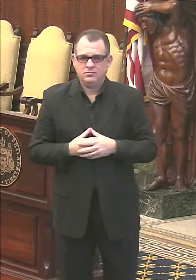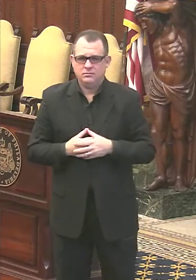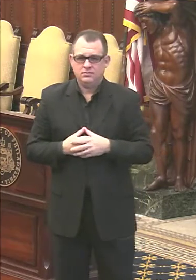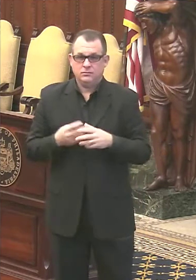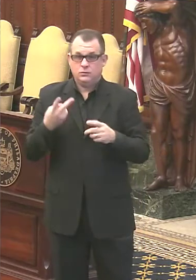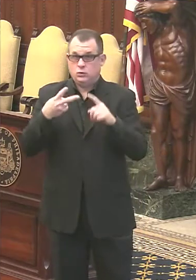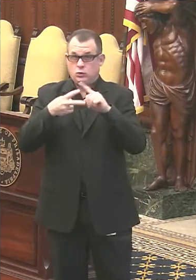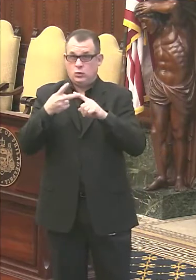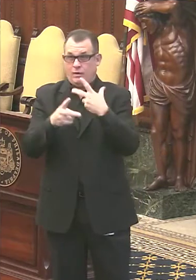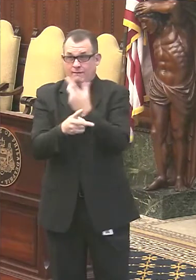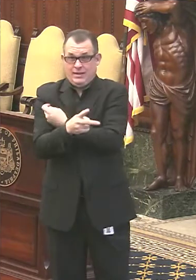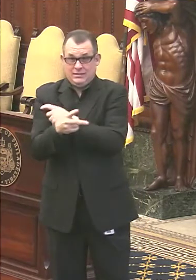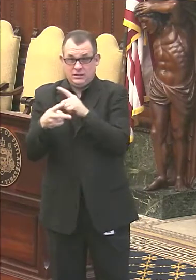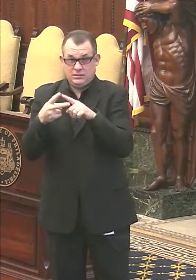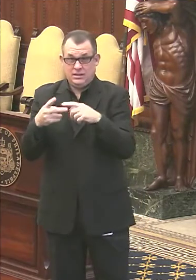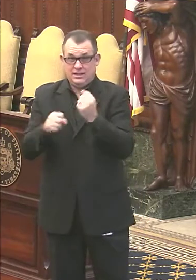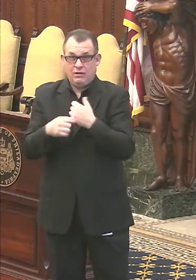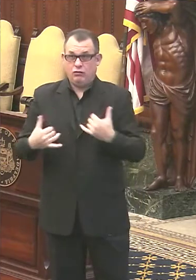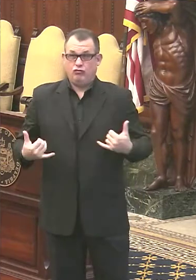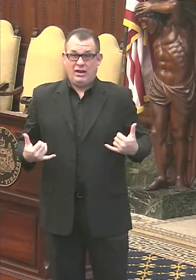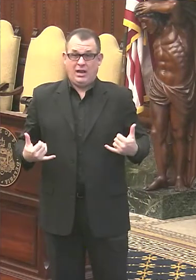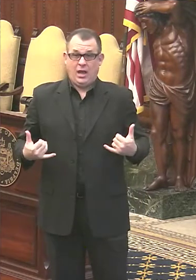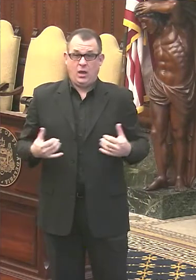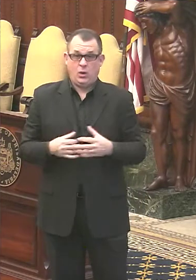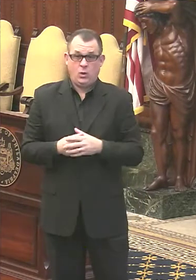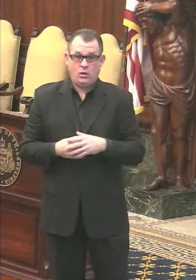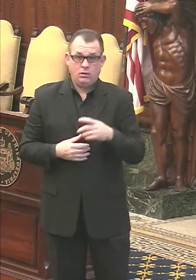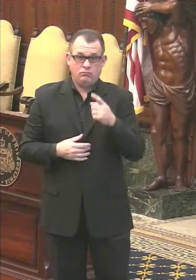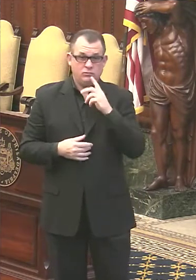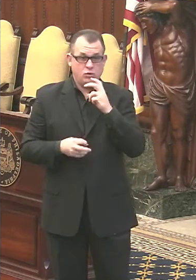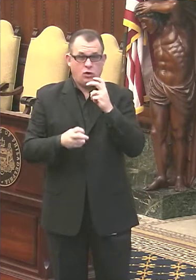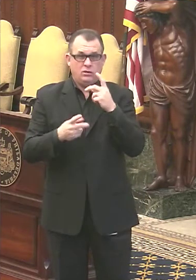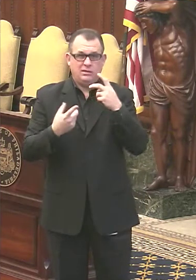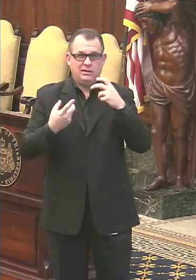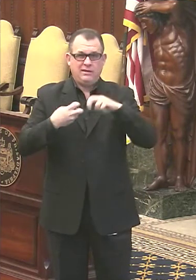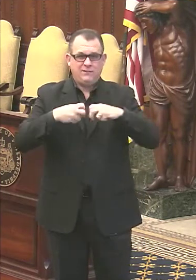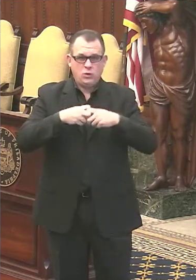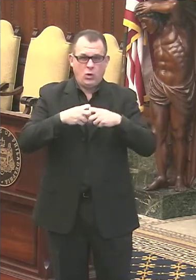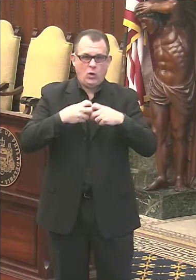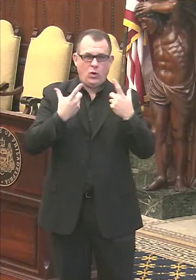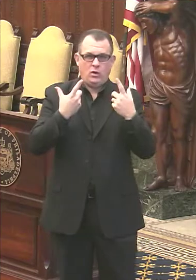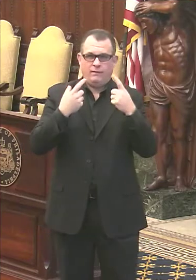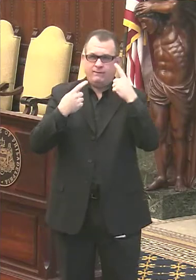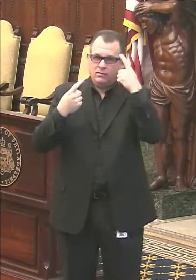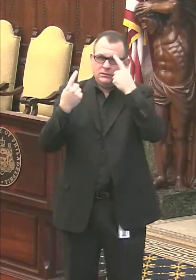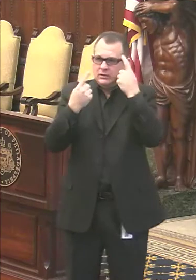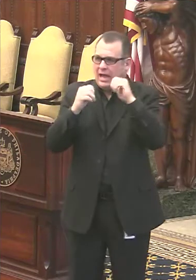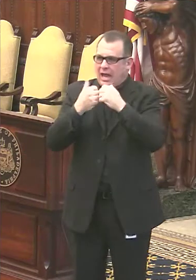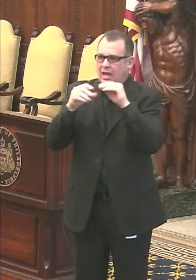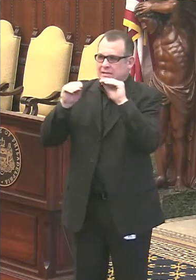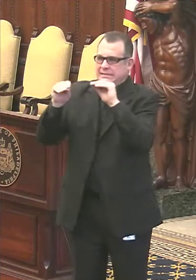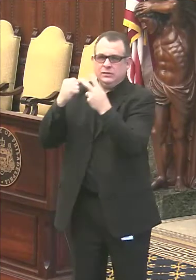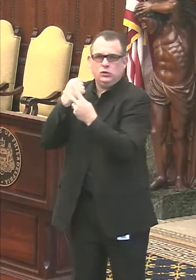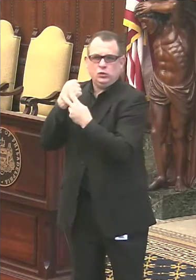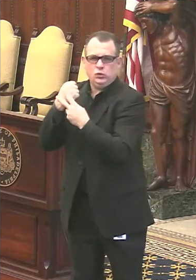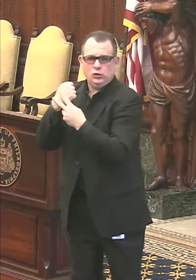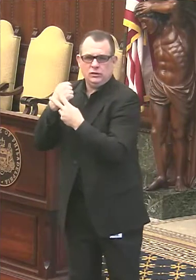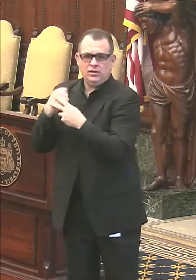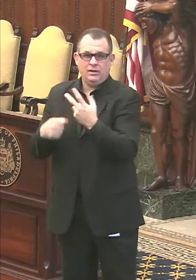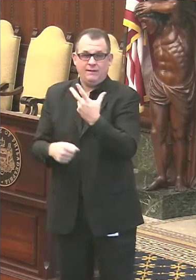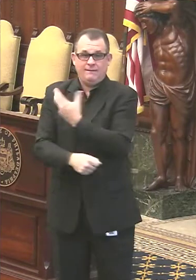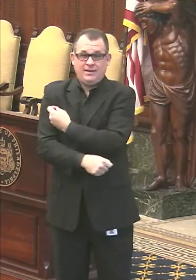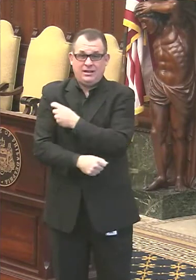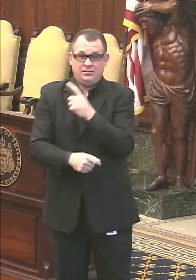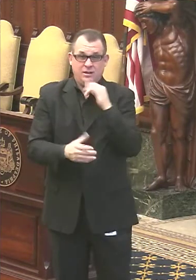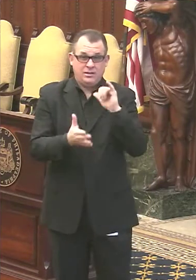receiving now. These two vaccines are particularly difficult and complicated to store and handle. I think the vaccines that are coming up are far simpler. And